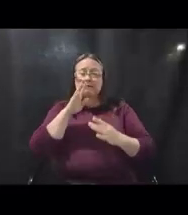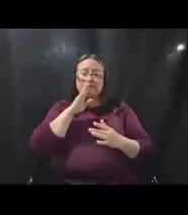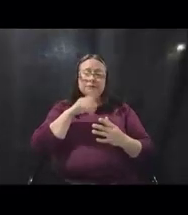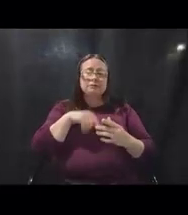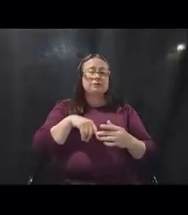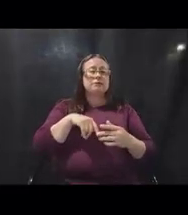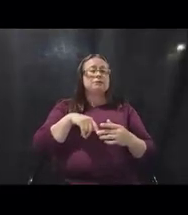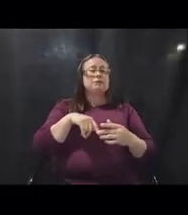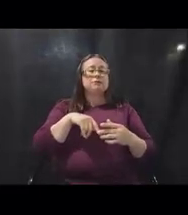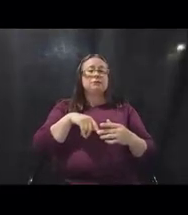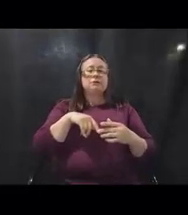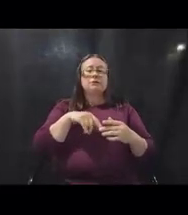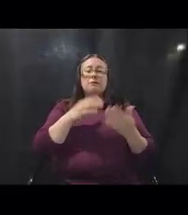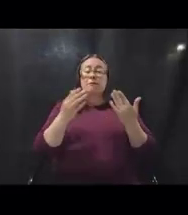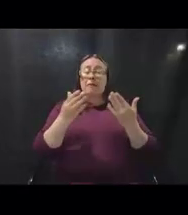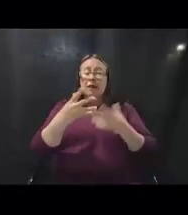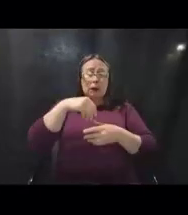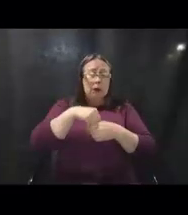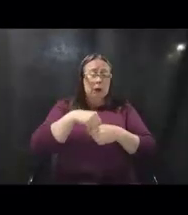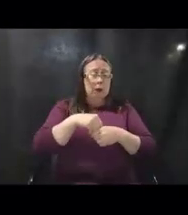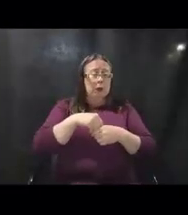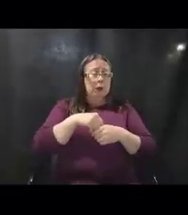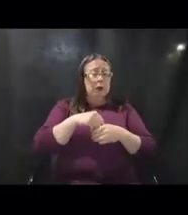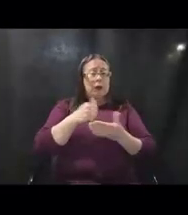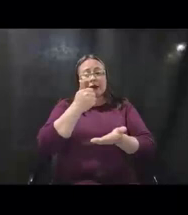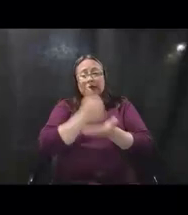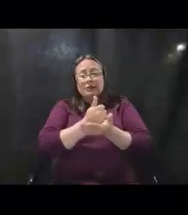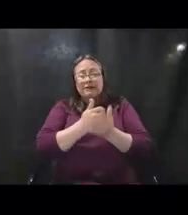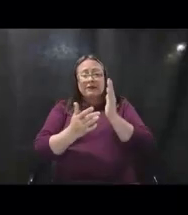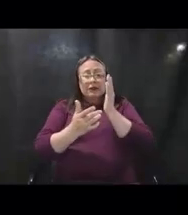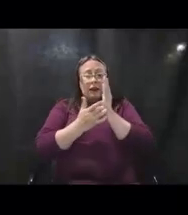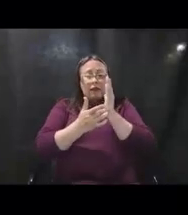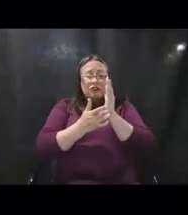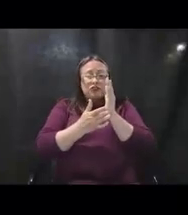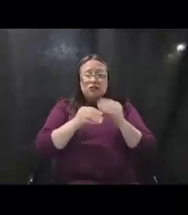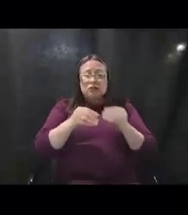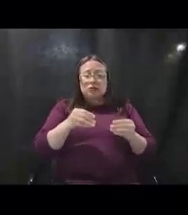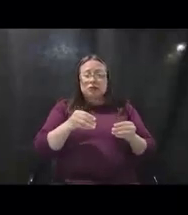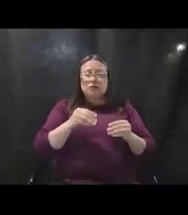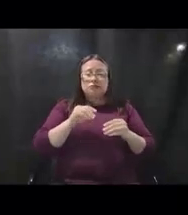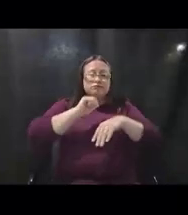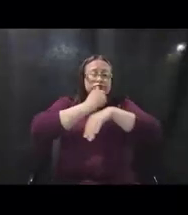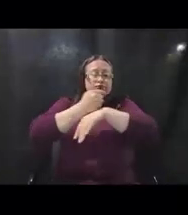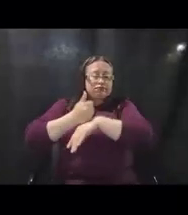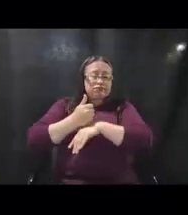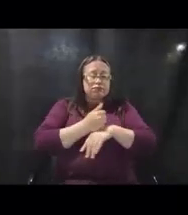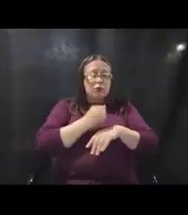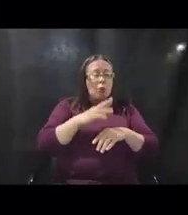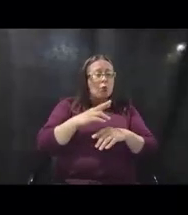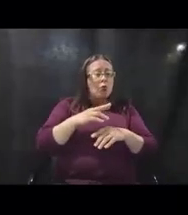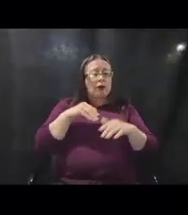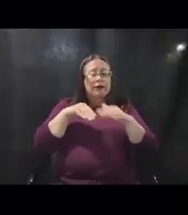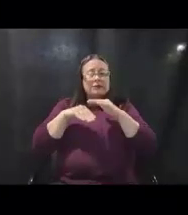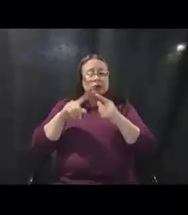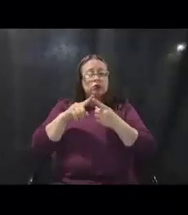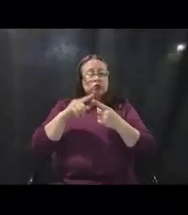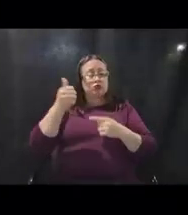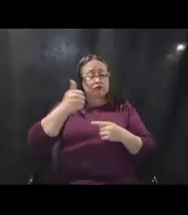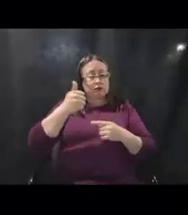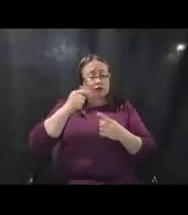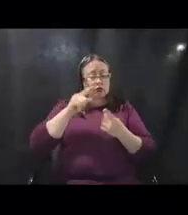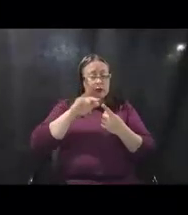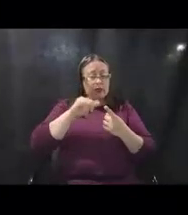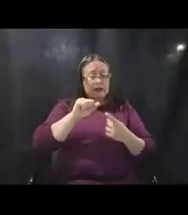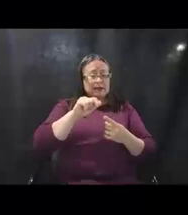It may include some discussion of assistive technology or accessibility by transportation to that particular